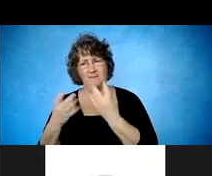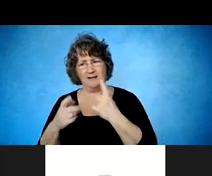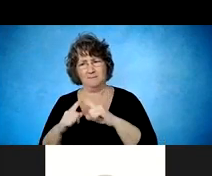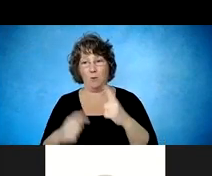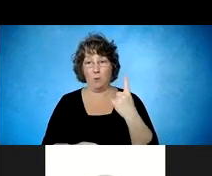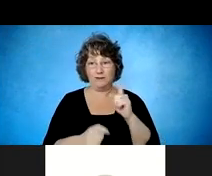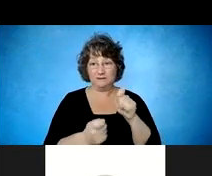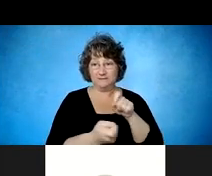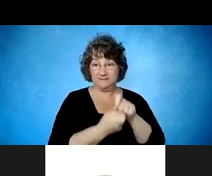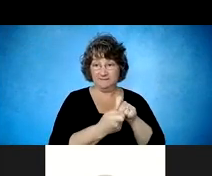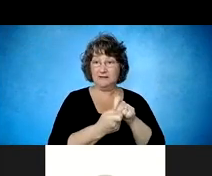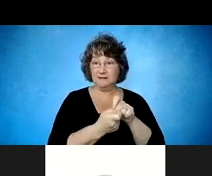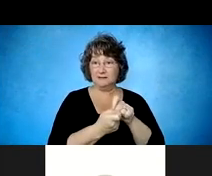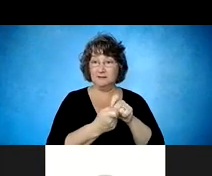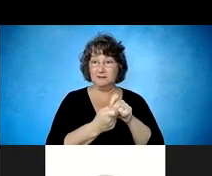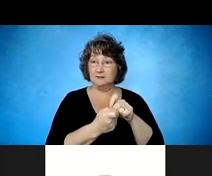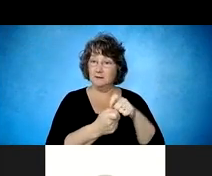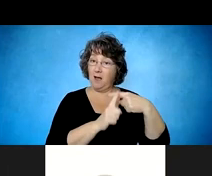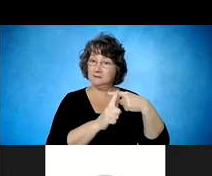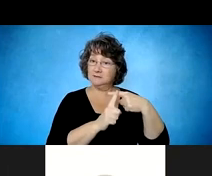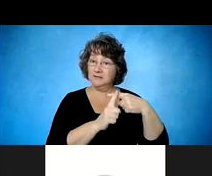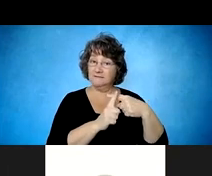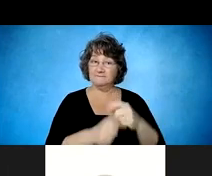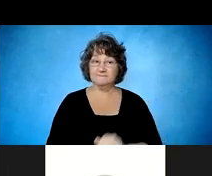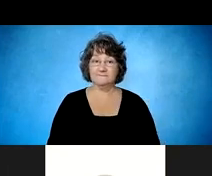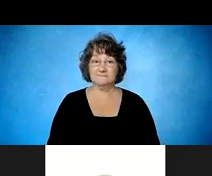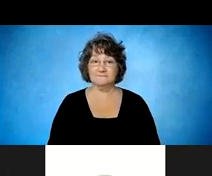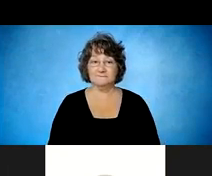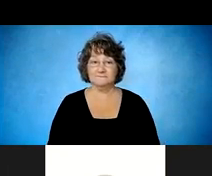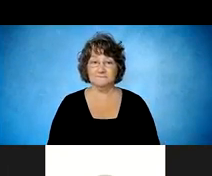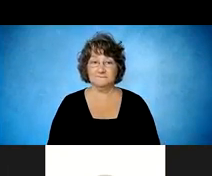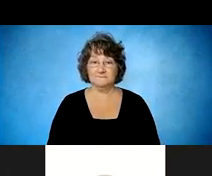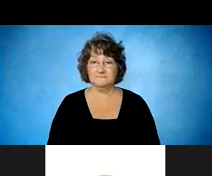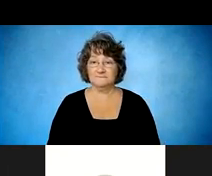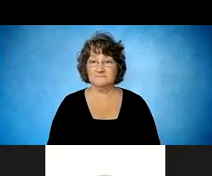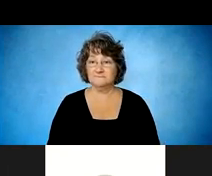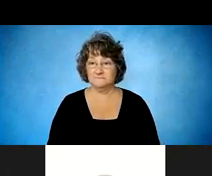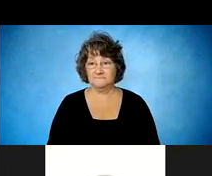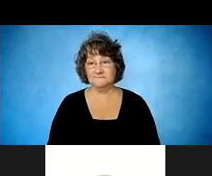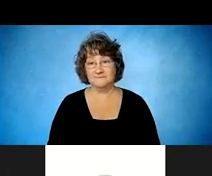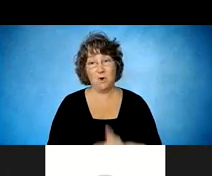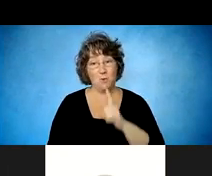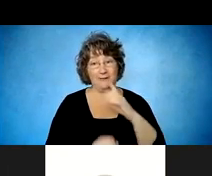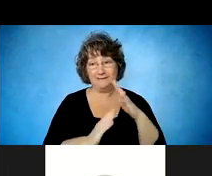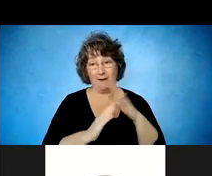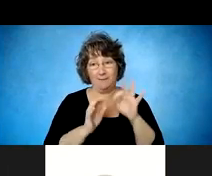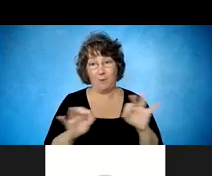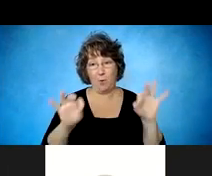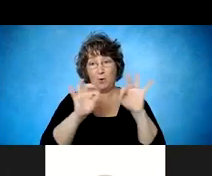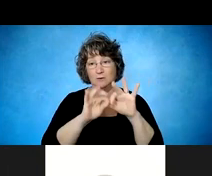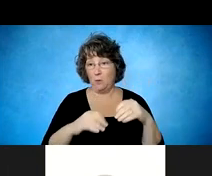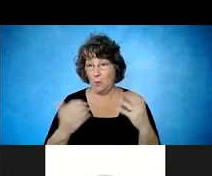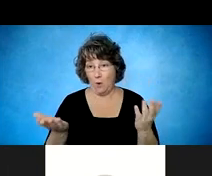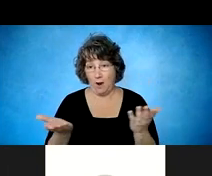Um, and for our folks with spinal cord injury. And one of, I think one of the most important, um,